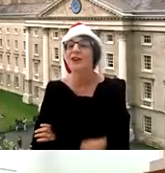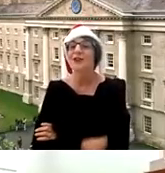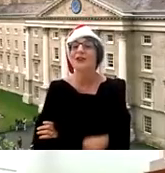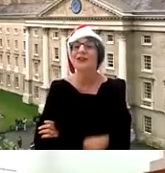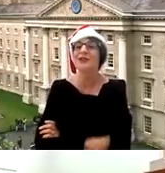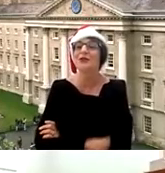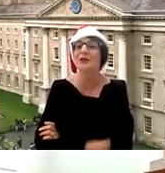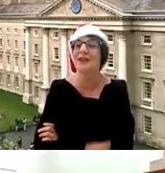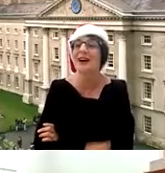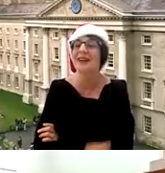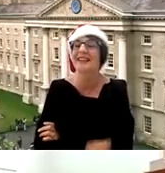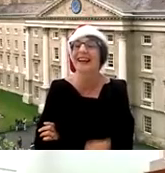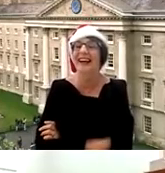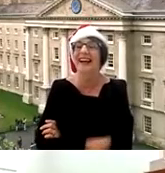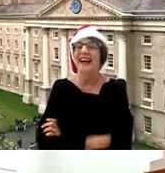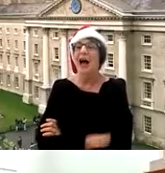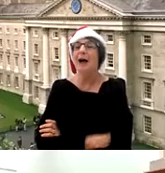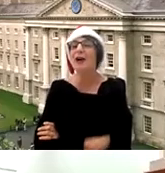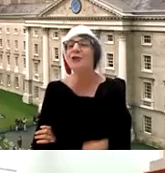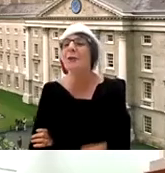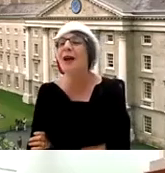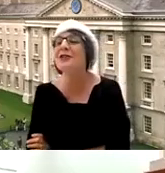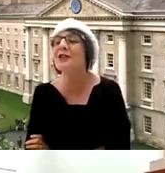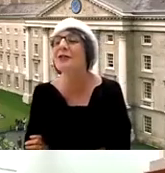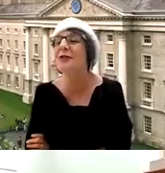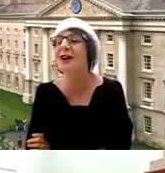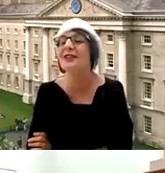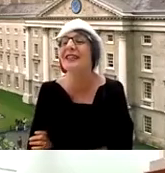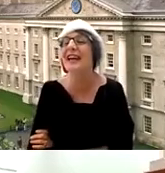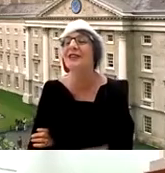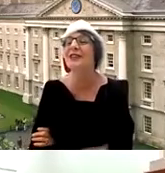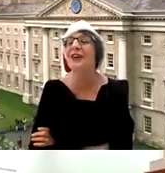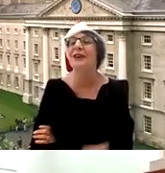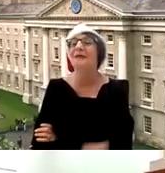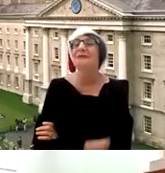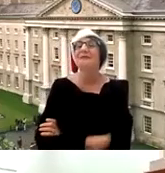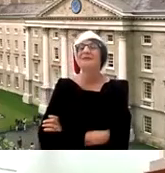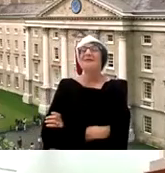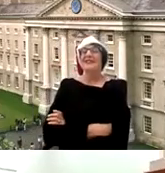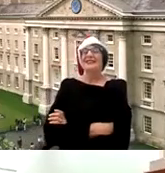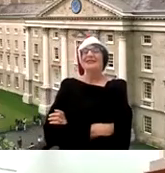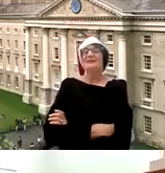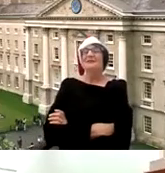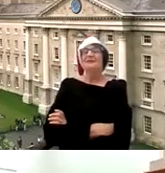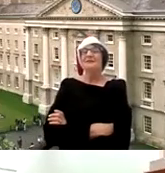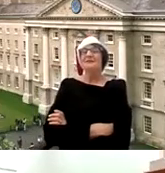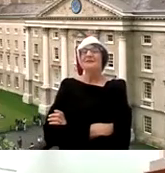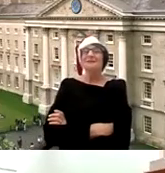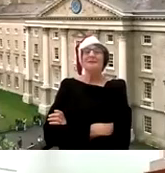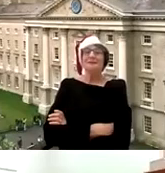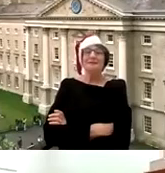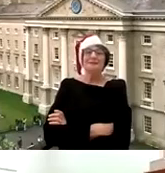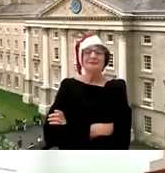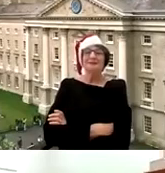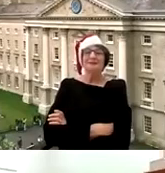then so that's extremely nice i'm not sure brendan if you want to see anything there um yes i've had